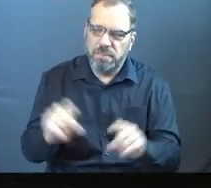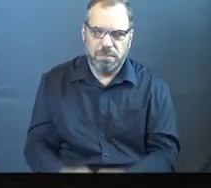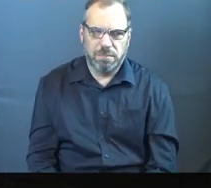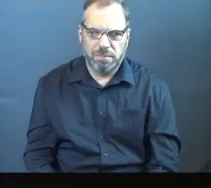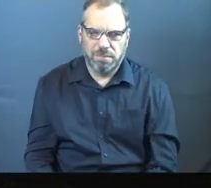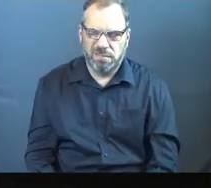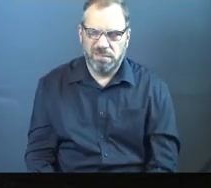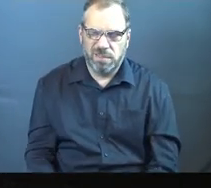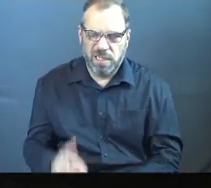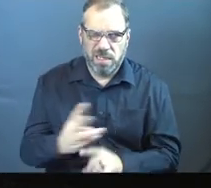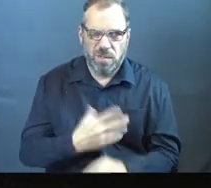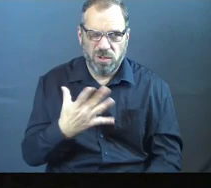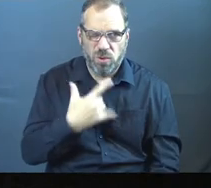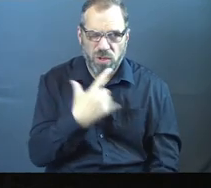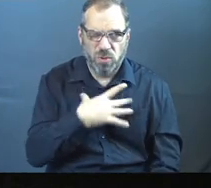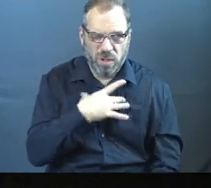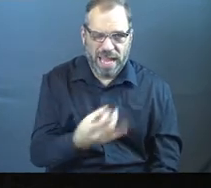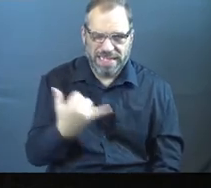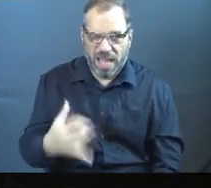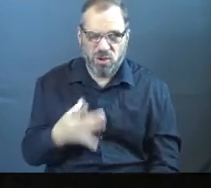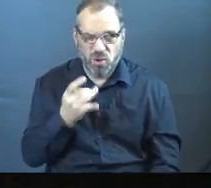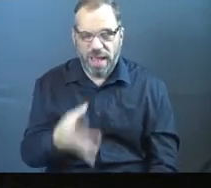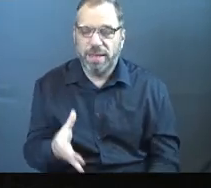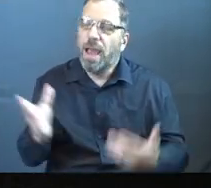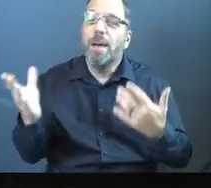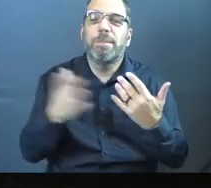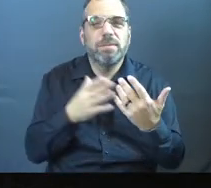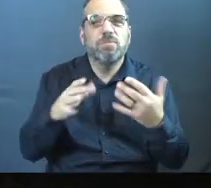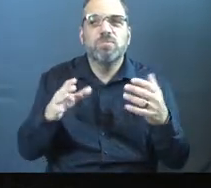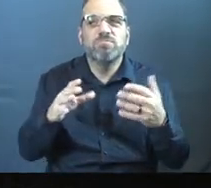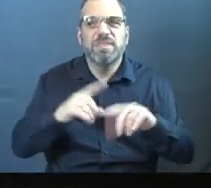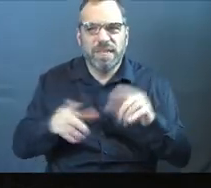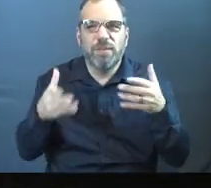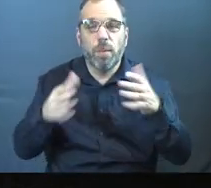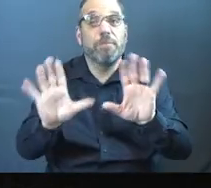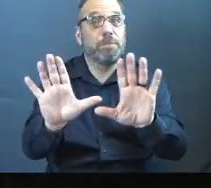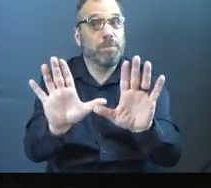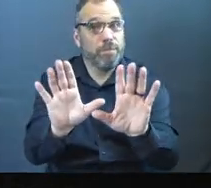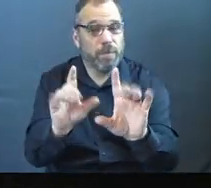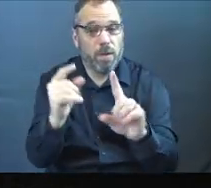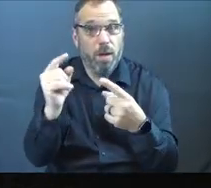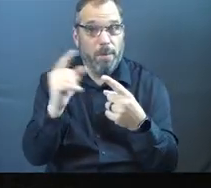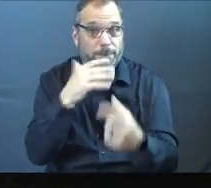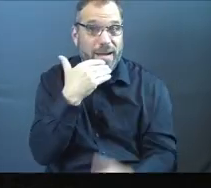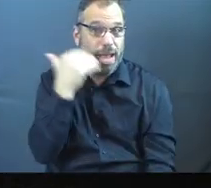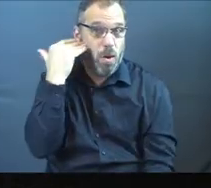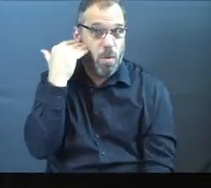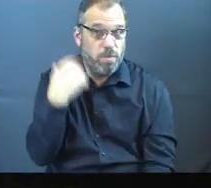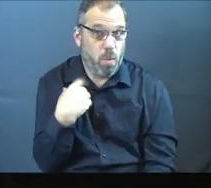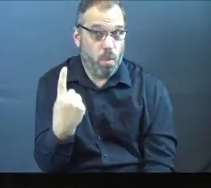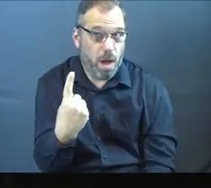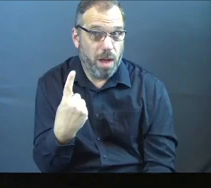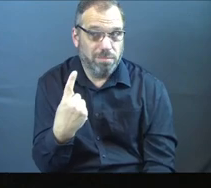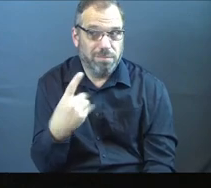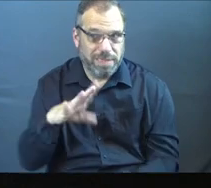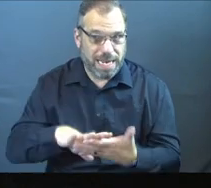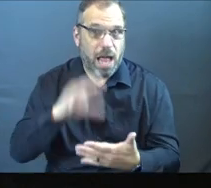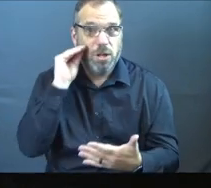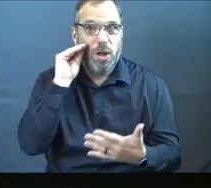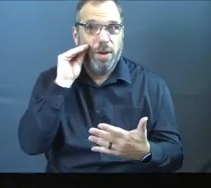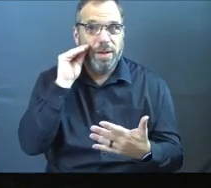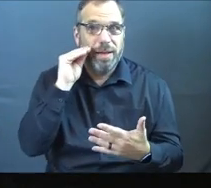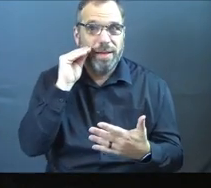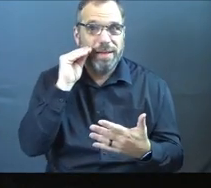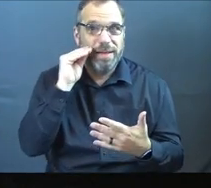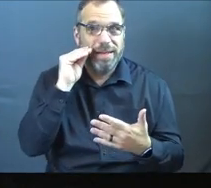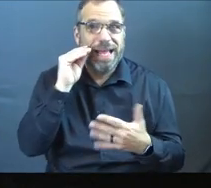And I'm like, why? You know? So we do it again, but a different way. Well, one thing in our house that I've had the pleasure of learning how to do is